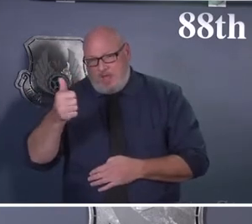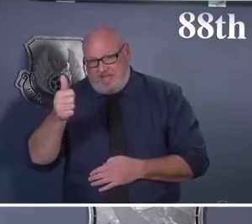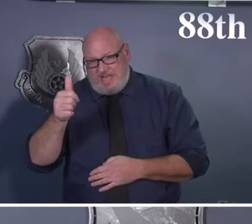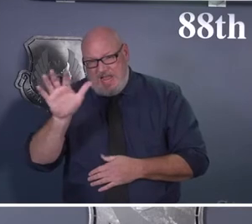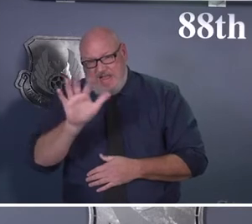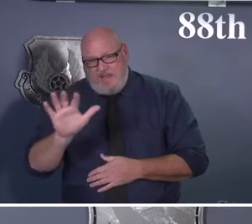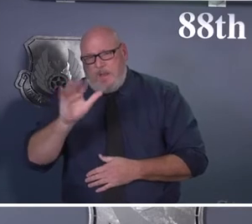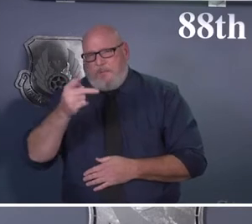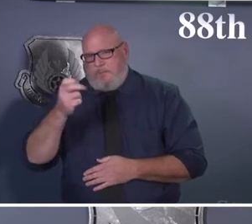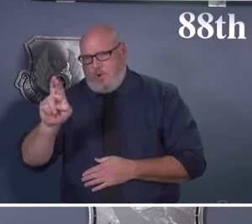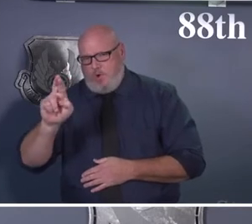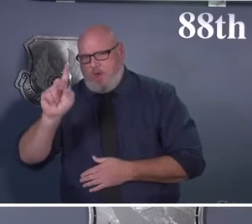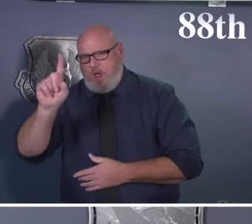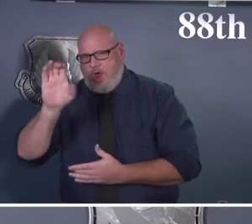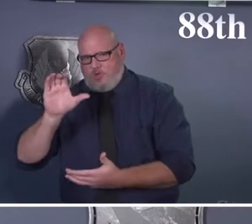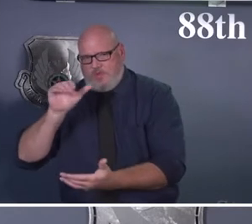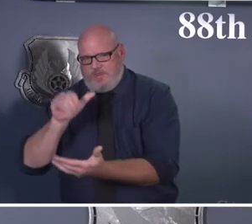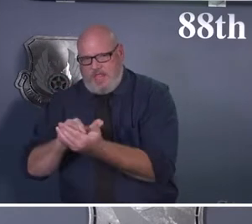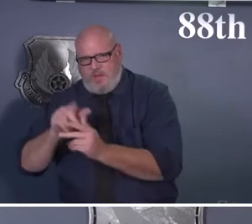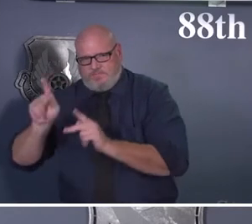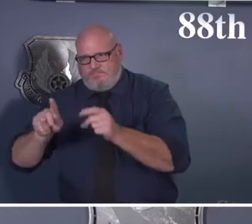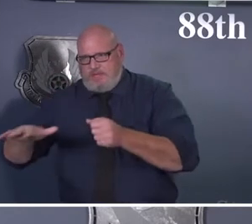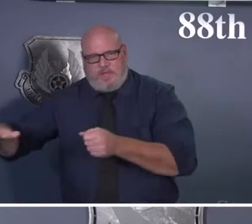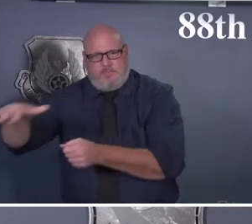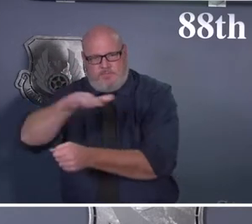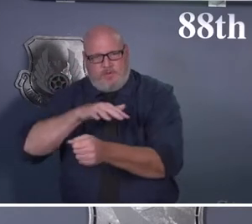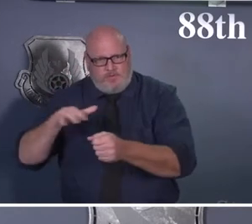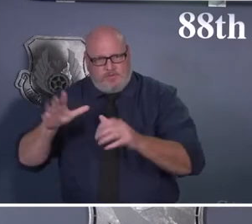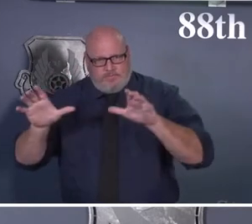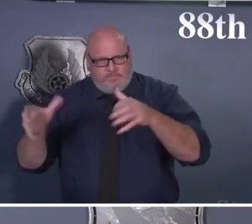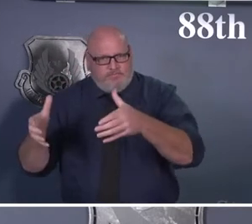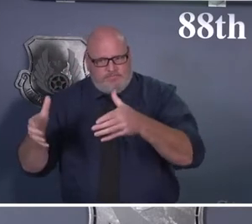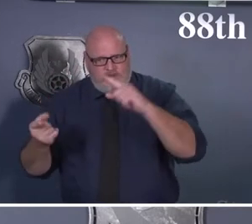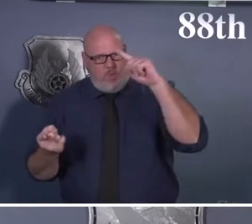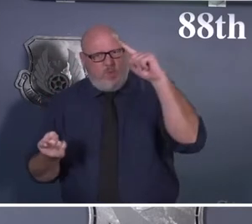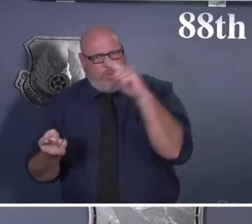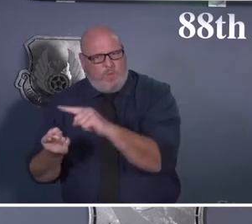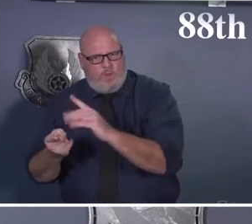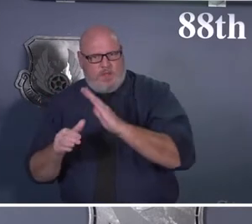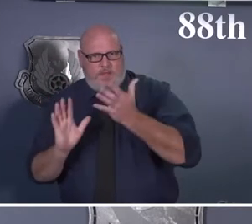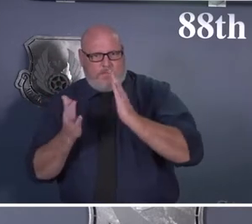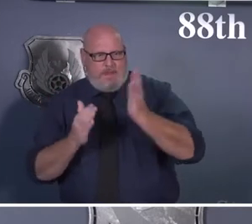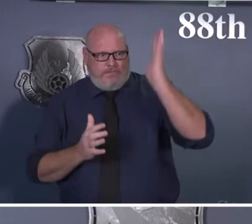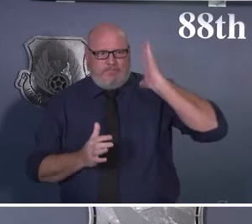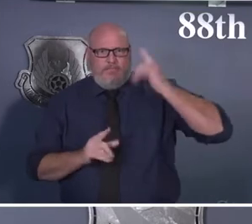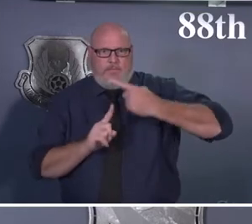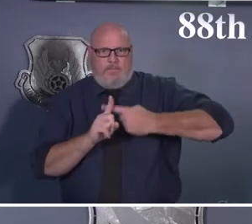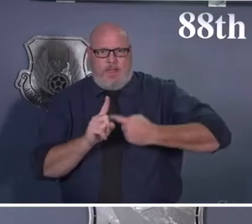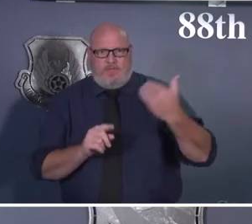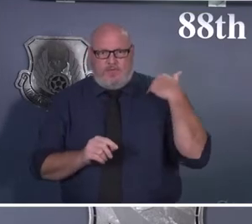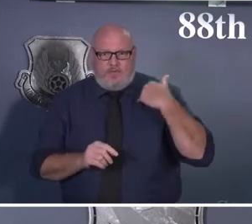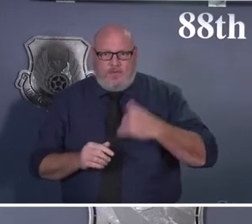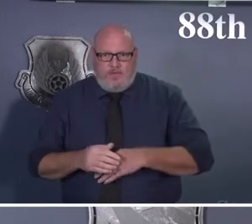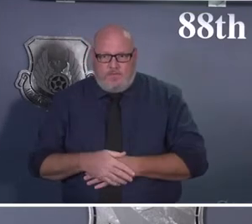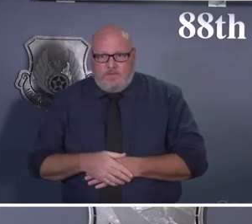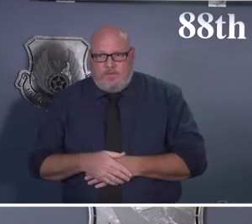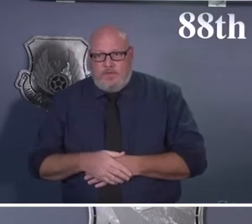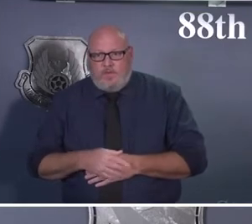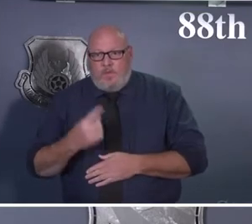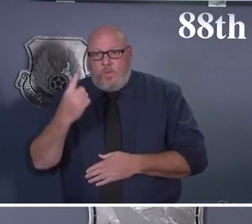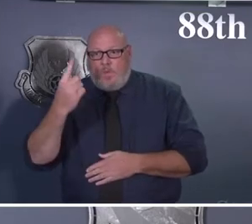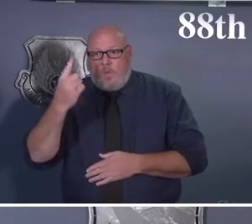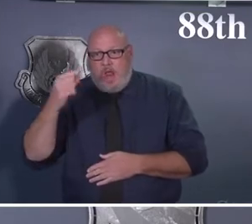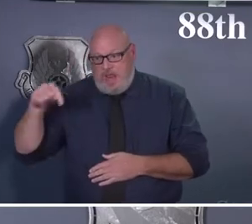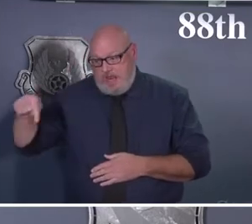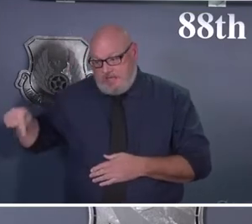,000 for our surrounding communities. And as I look at it, like I said, one of our four surrounding counties is already there. And a matter of fact, moving